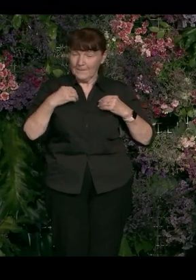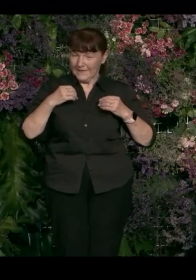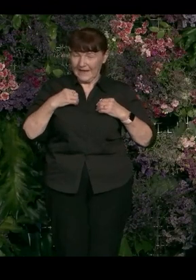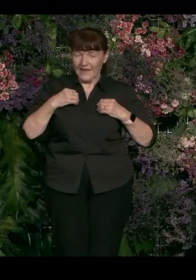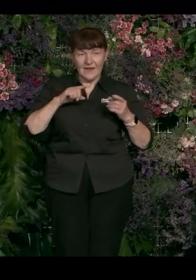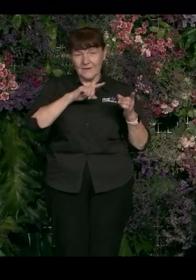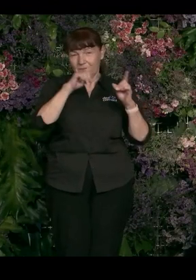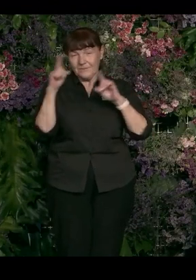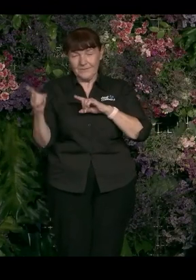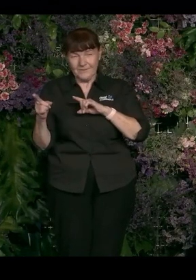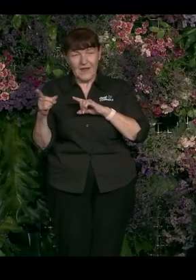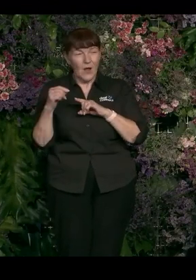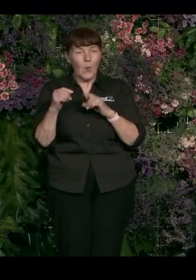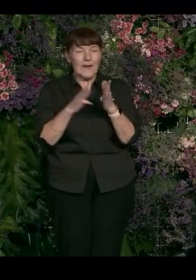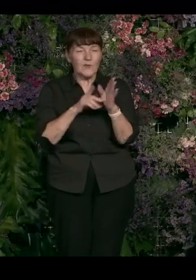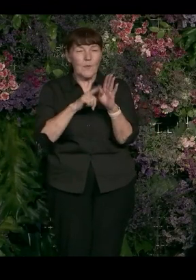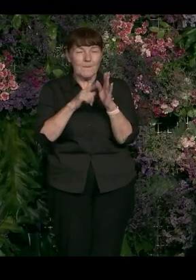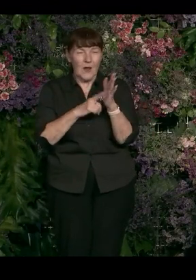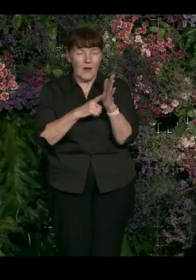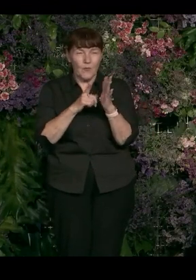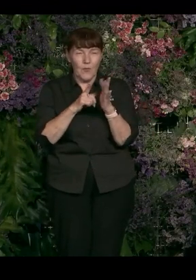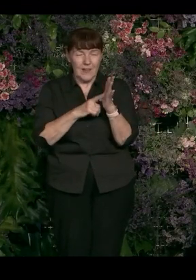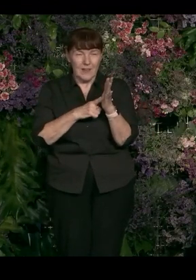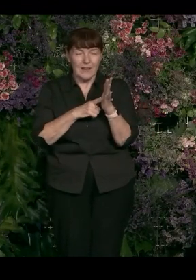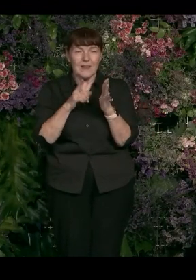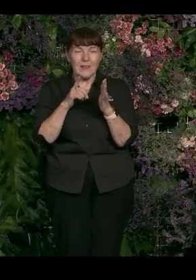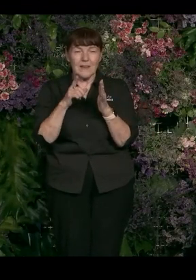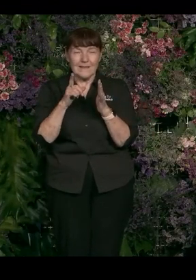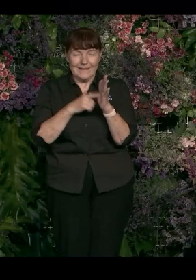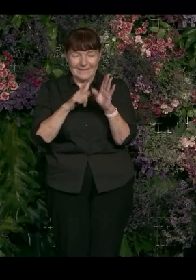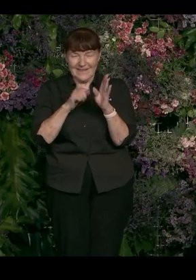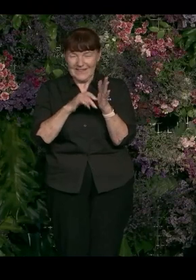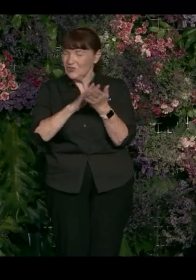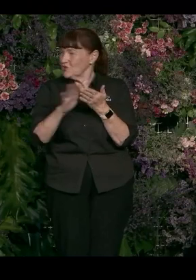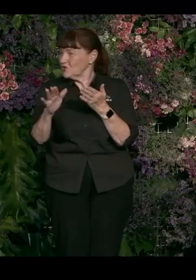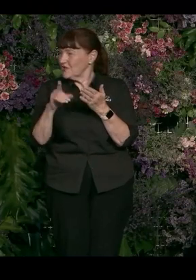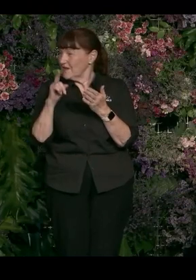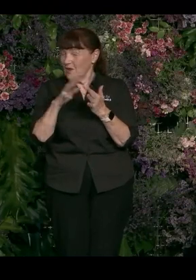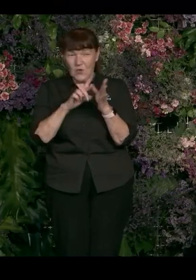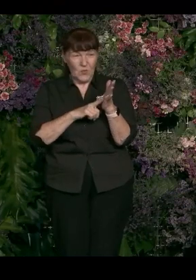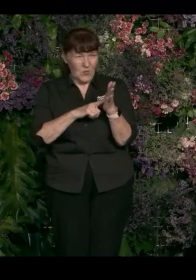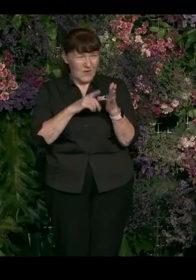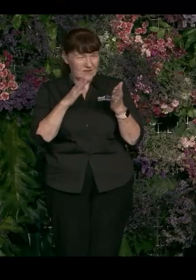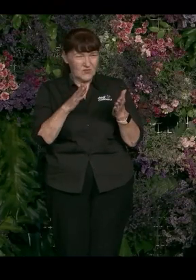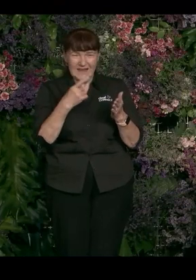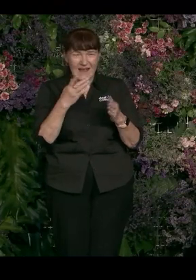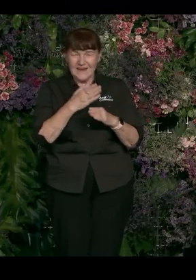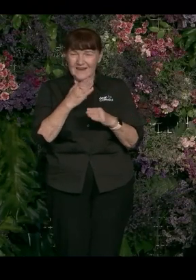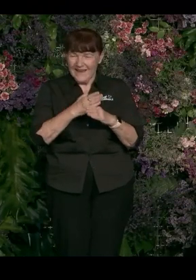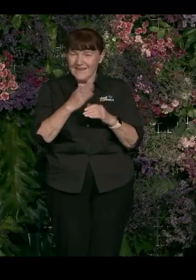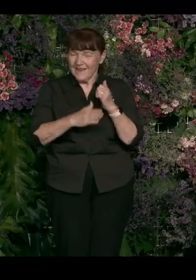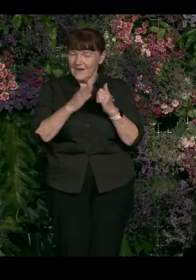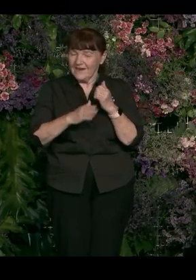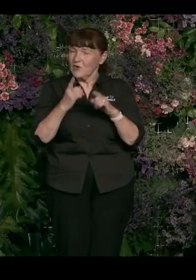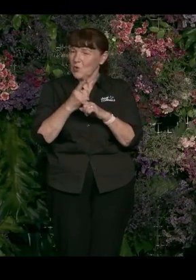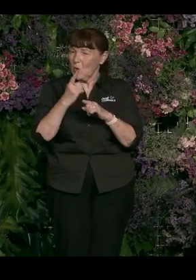2001, and I went to Merrill Lynch. And in 2001, not a single Wall Street firm in the world had ever spoken to the LGBT community. In